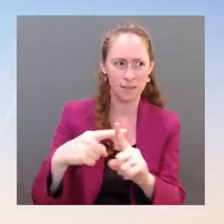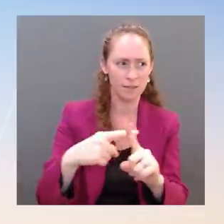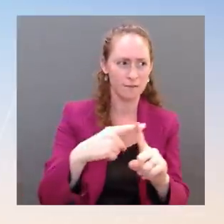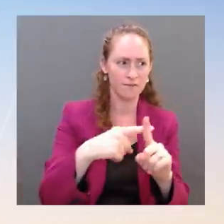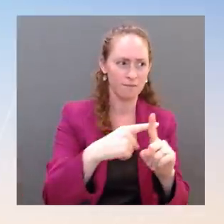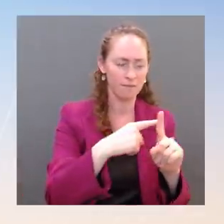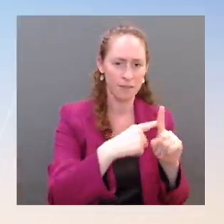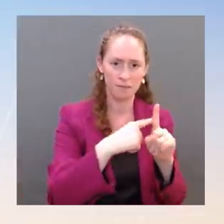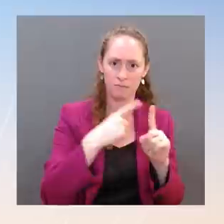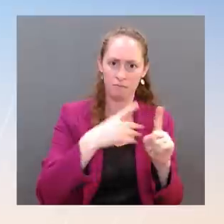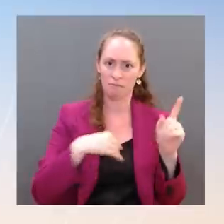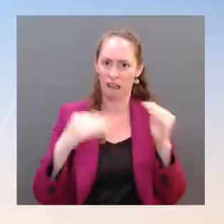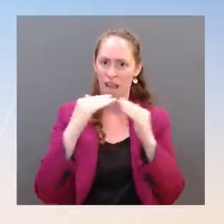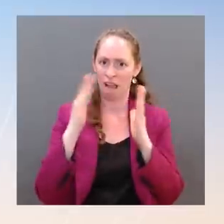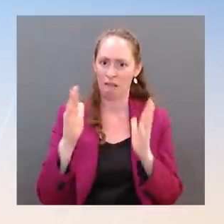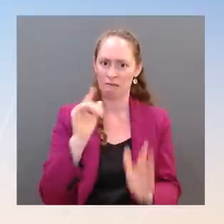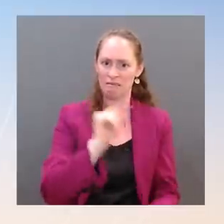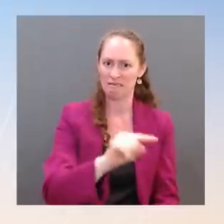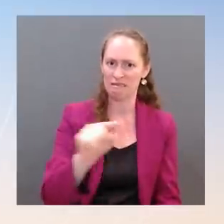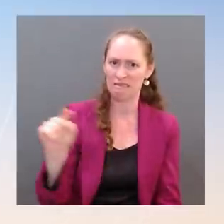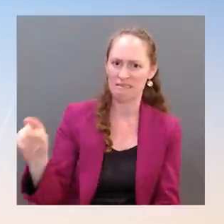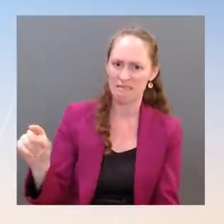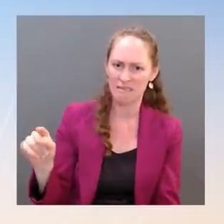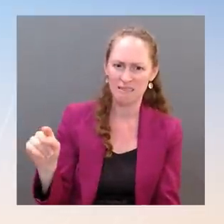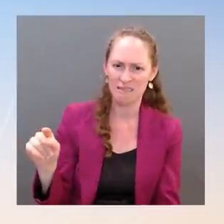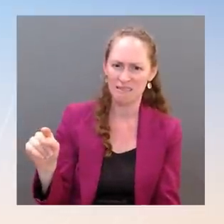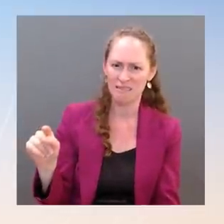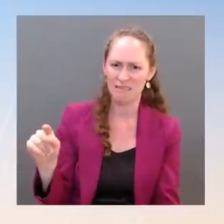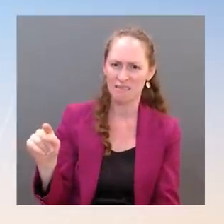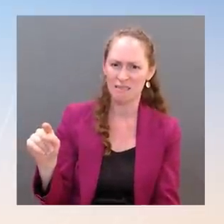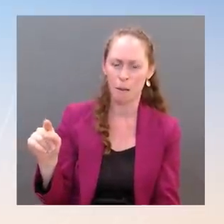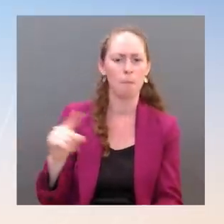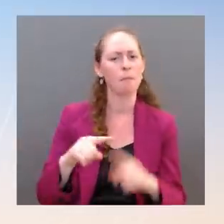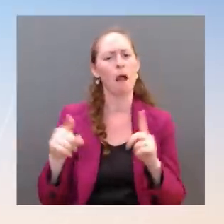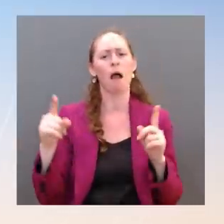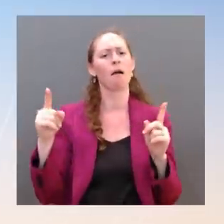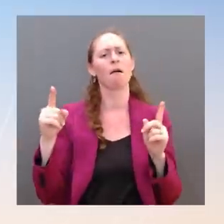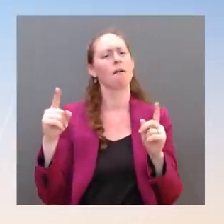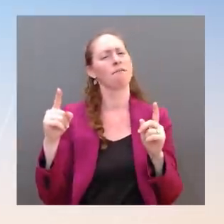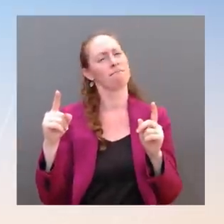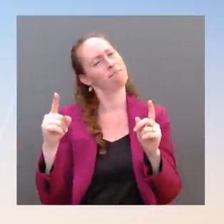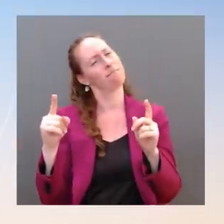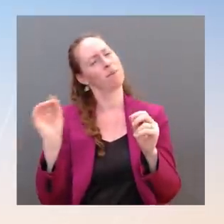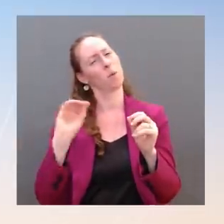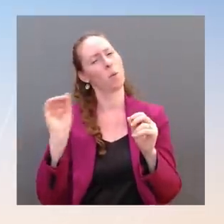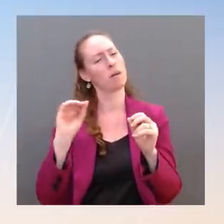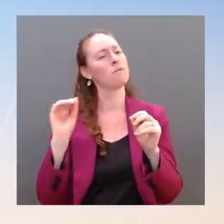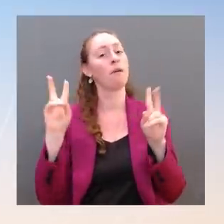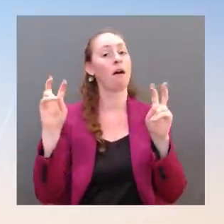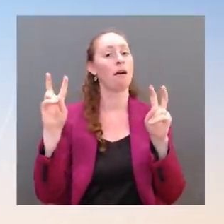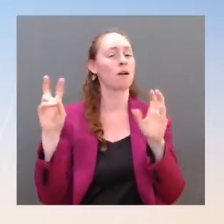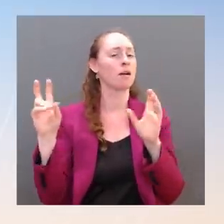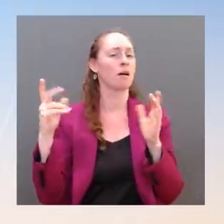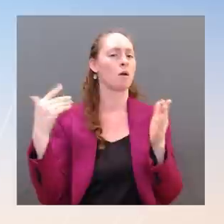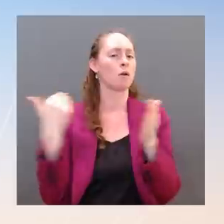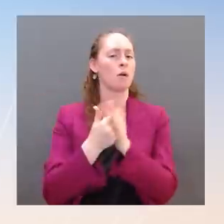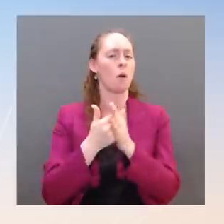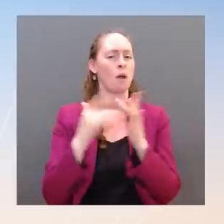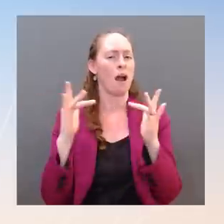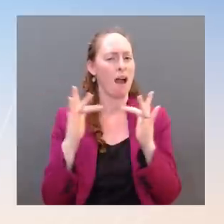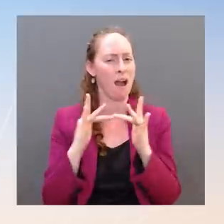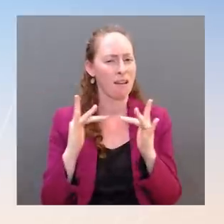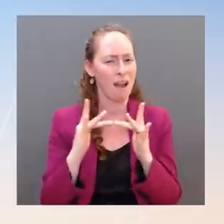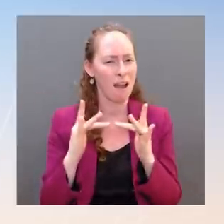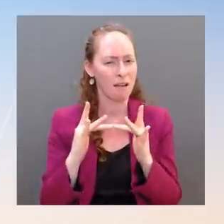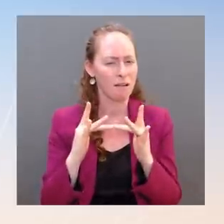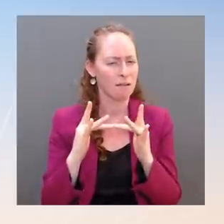president. Why are none of these people close contacts of the president and his sister actually, including family members? And also, are there steps that